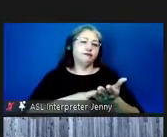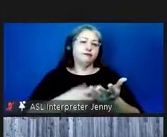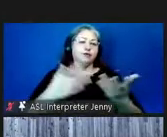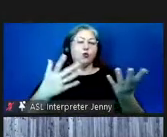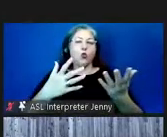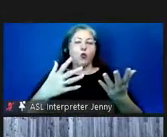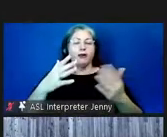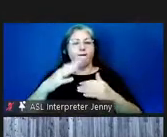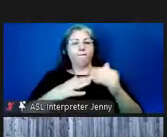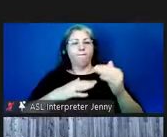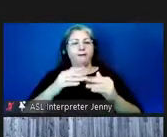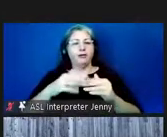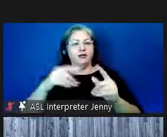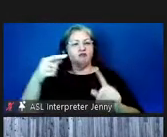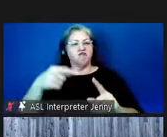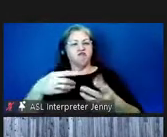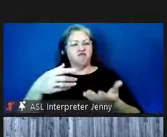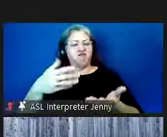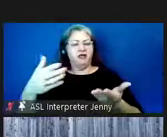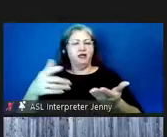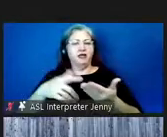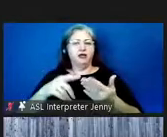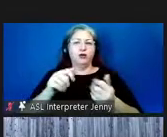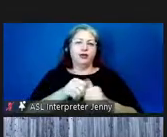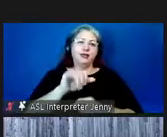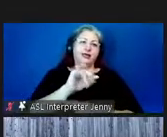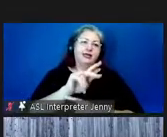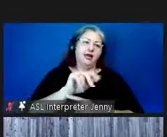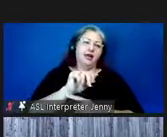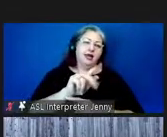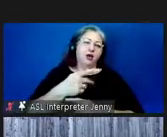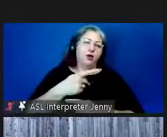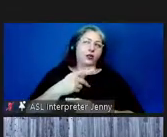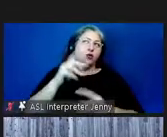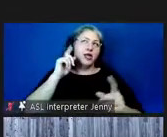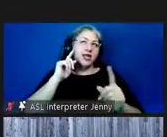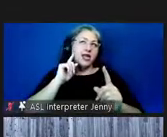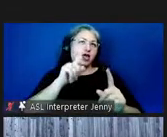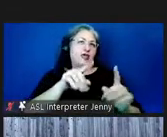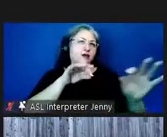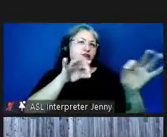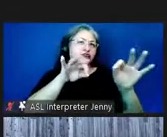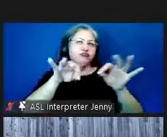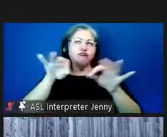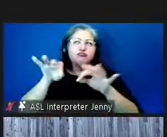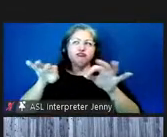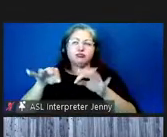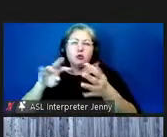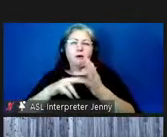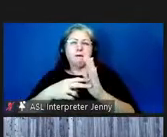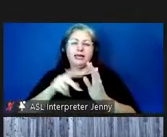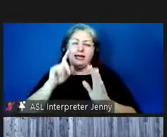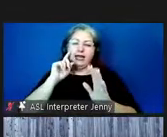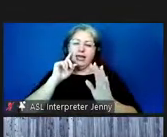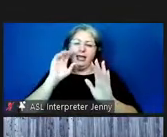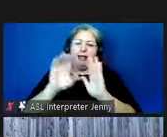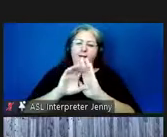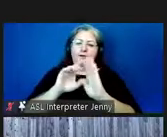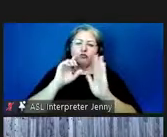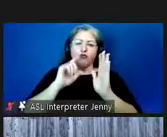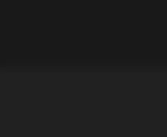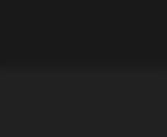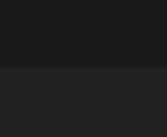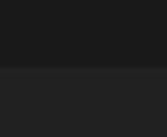to be building and between between ika aka and me after we heard everyone's description of well what is an image recognition app doing